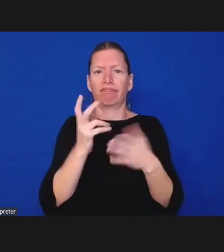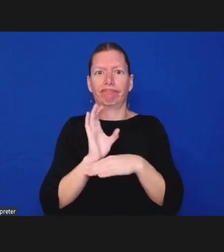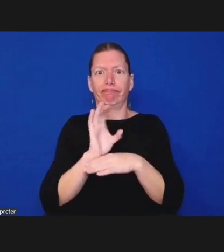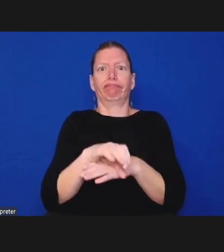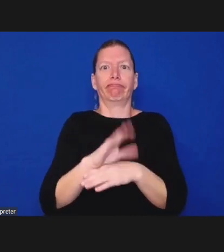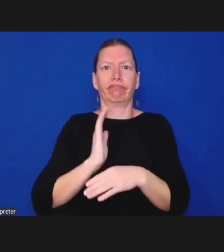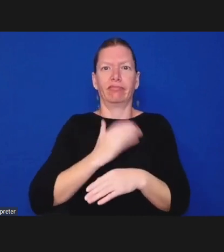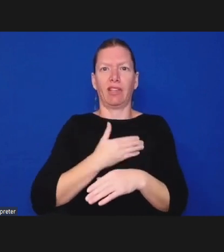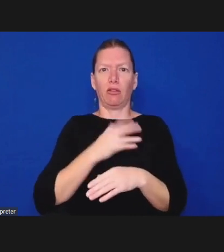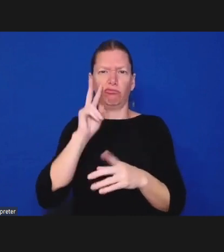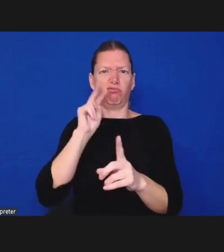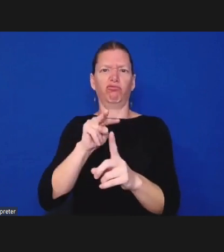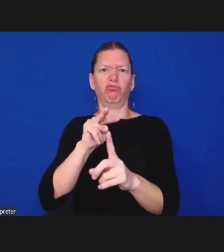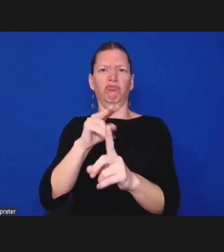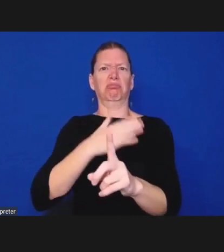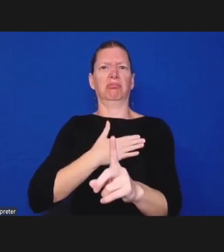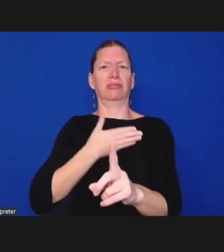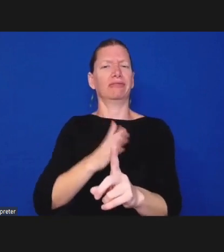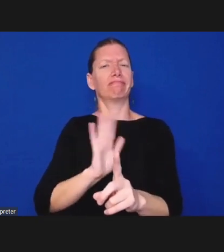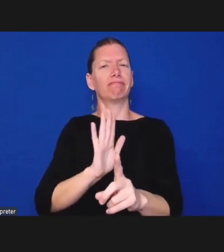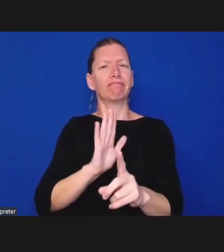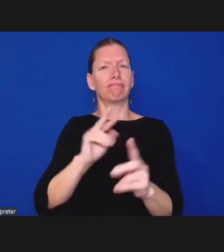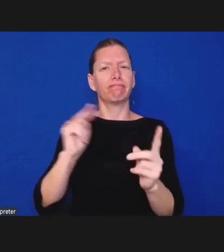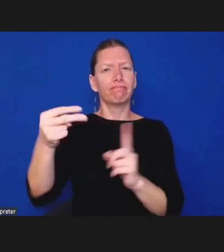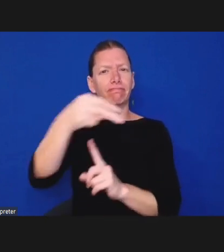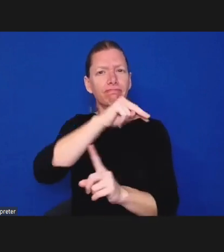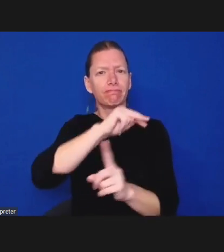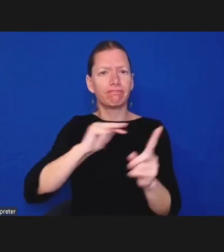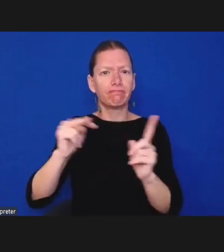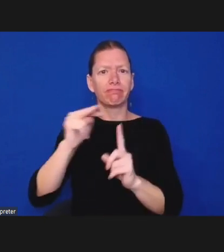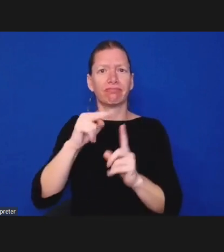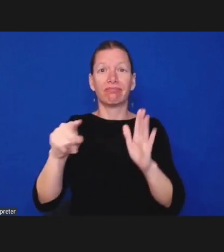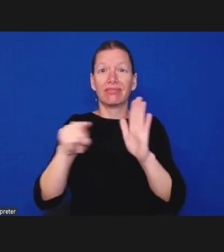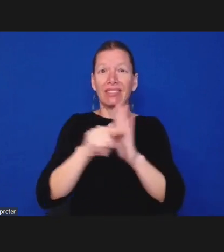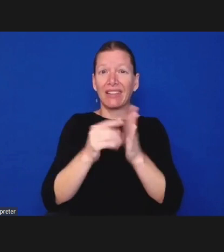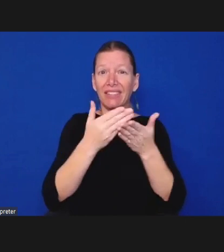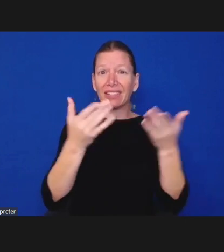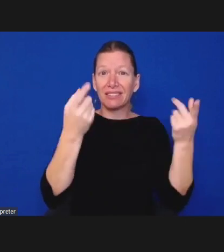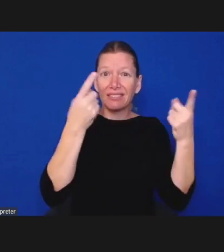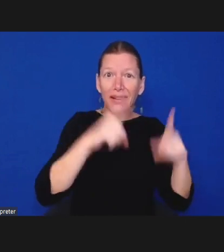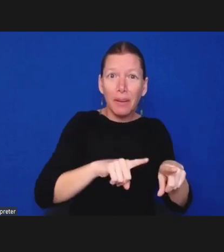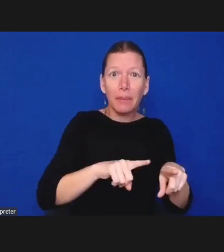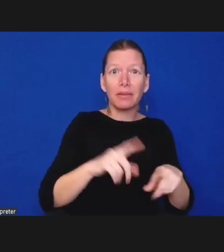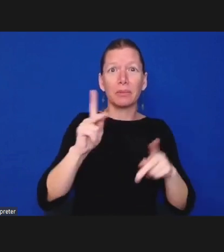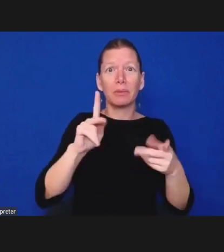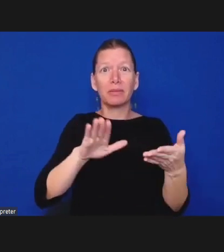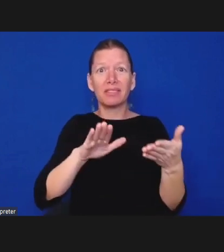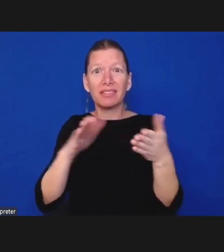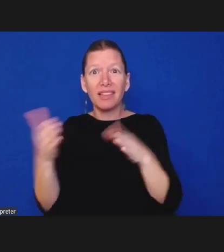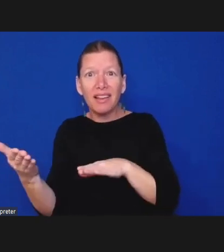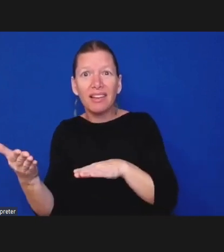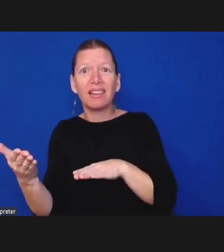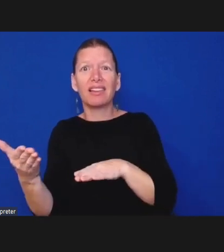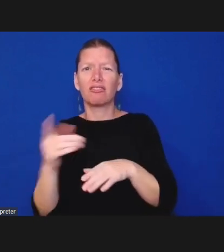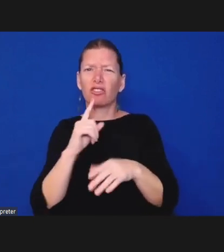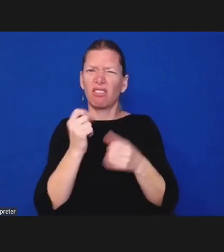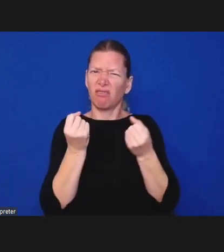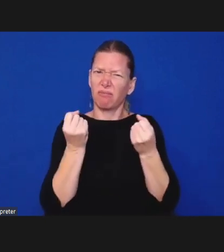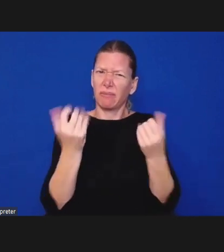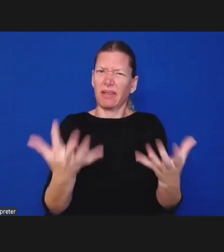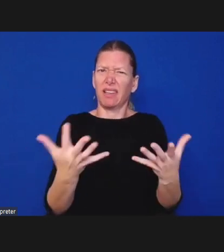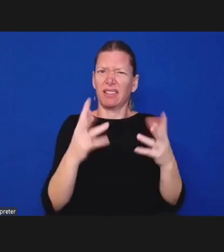sometimes horrible even deadly incidents there are a lot of problems that need to be addressed and